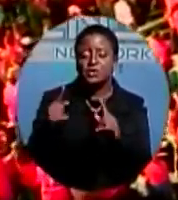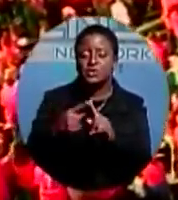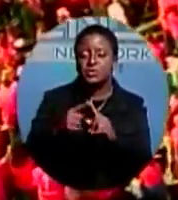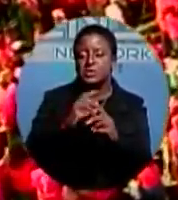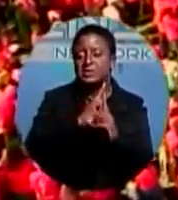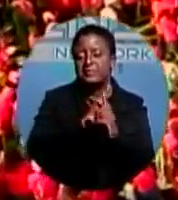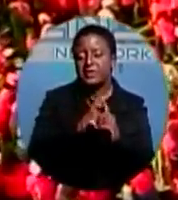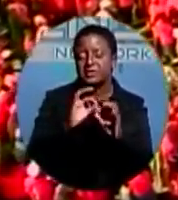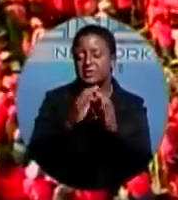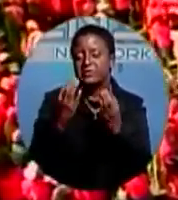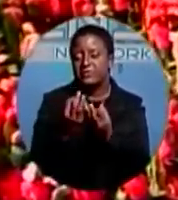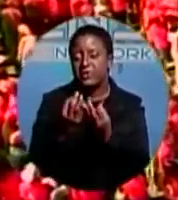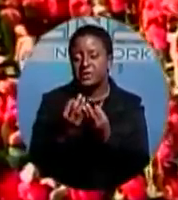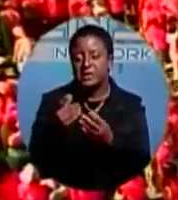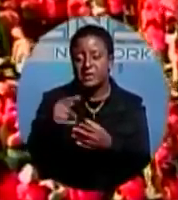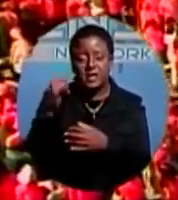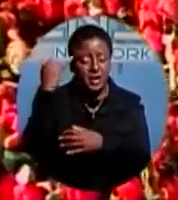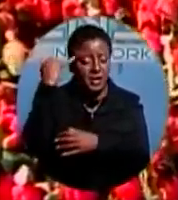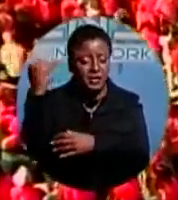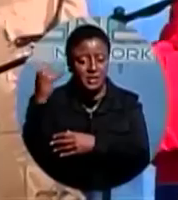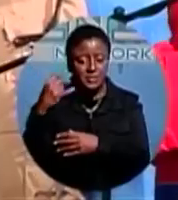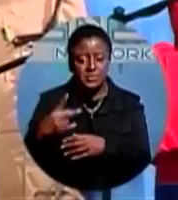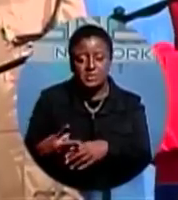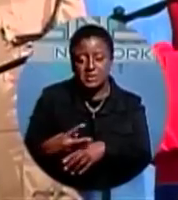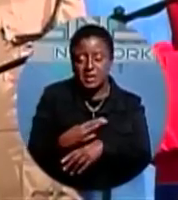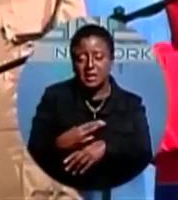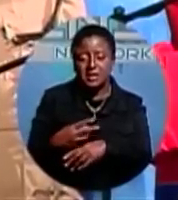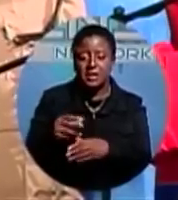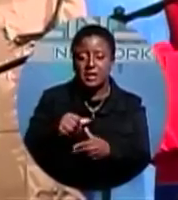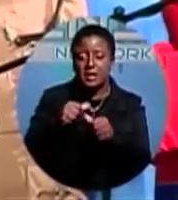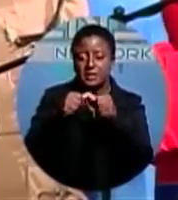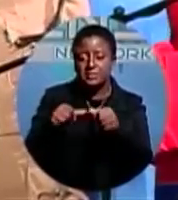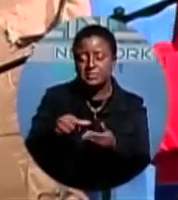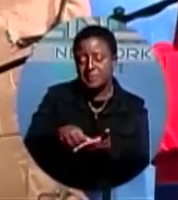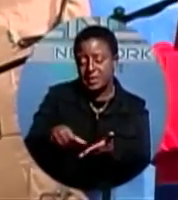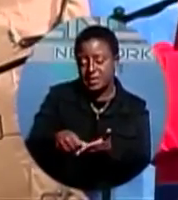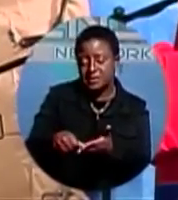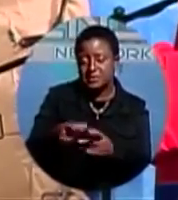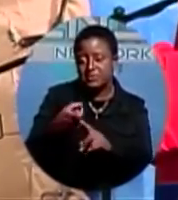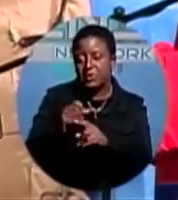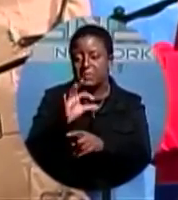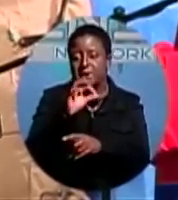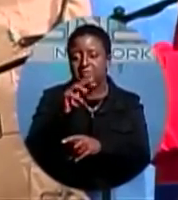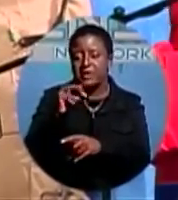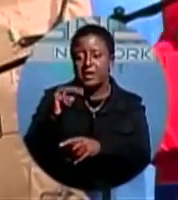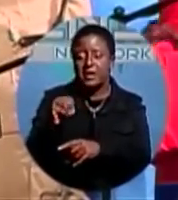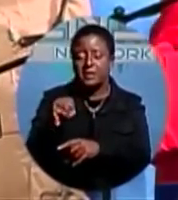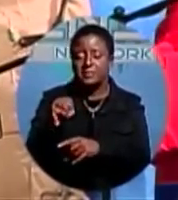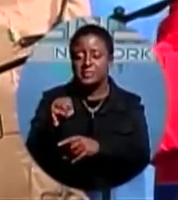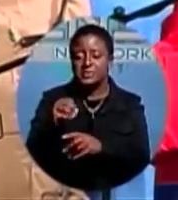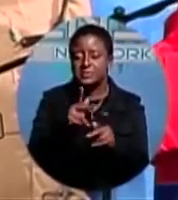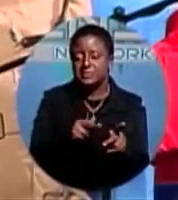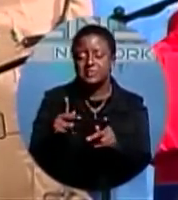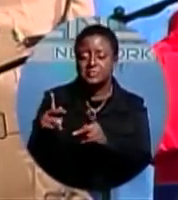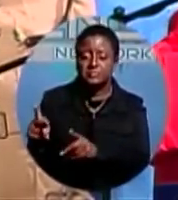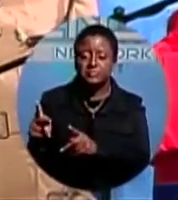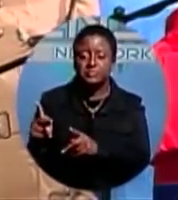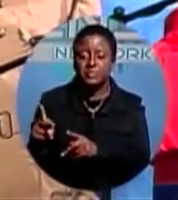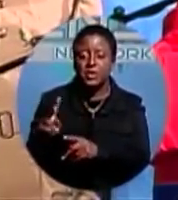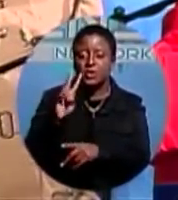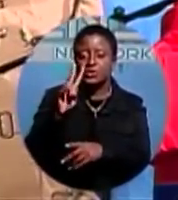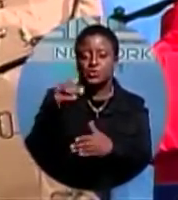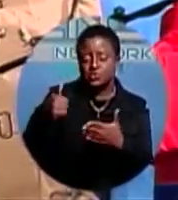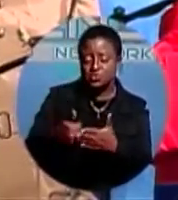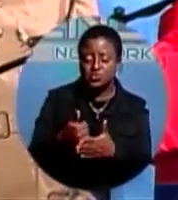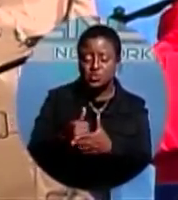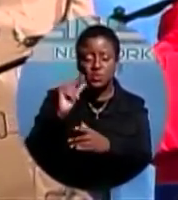virtually cut and paste from their proposal with manipulation of figures to make it appear different. Specifically for Grand Bahama, two new government departments